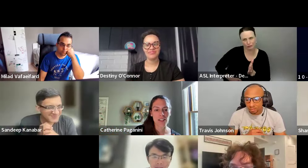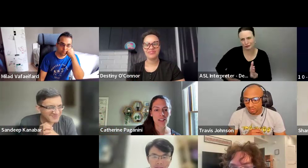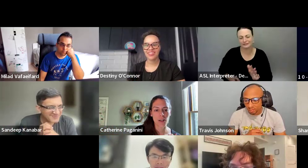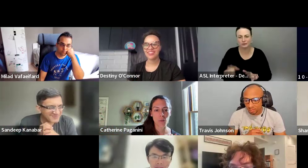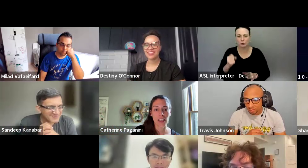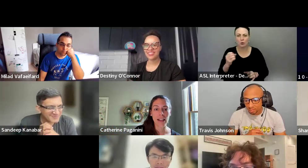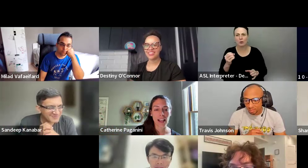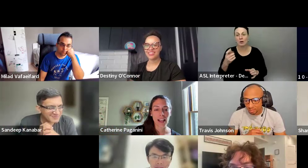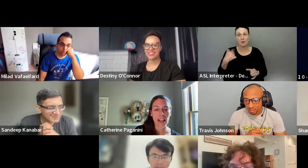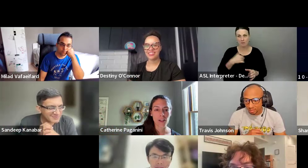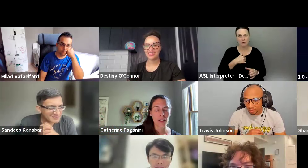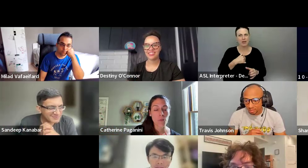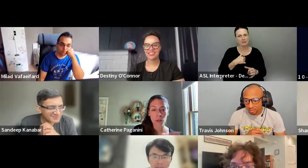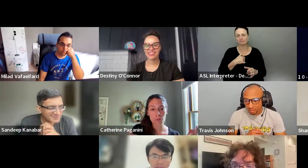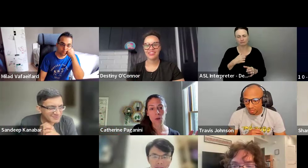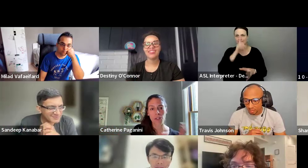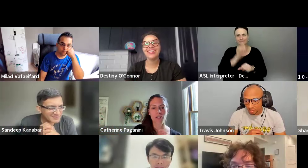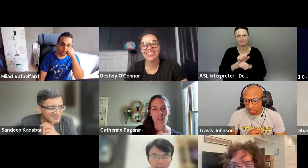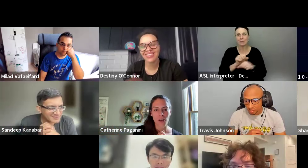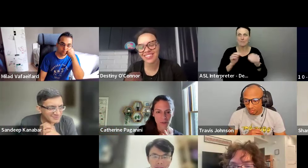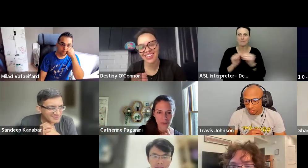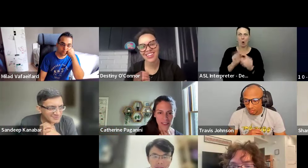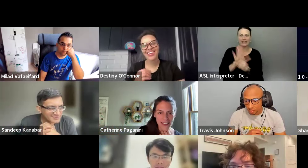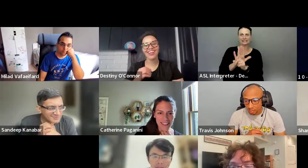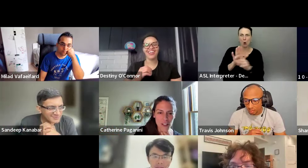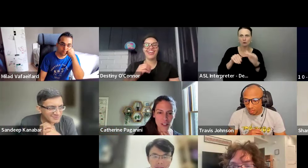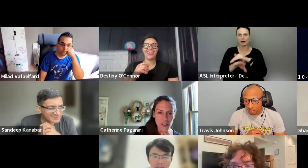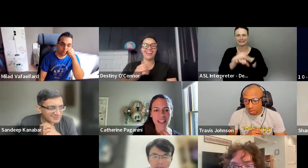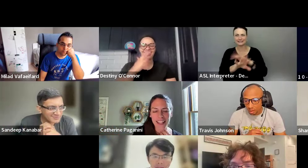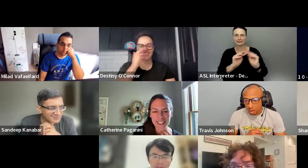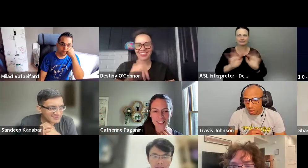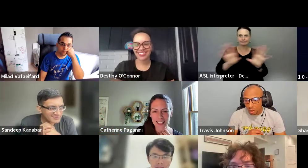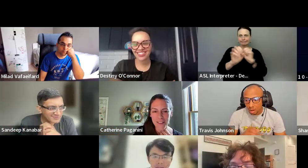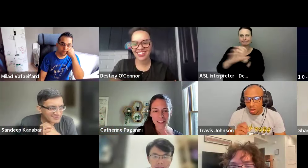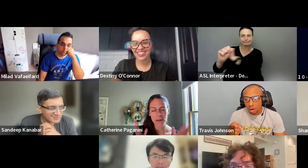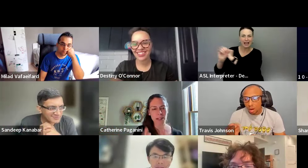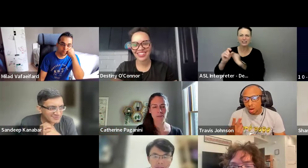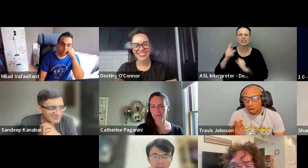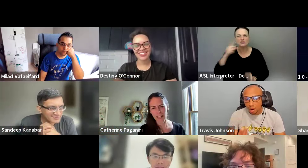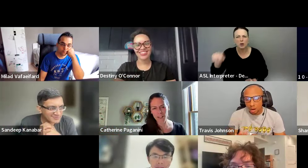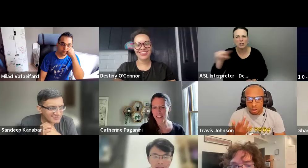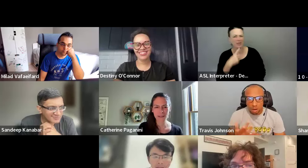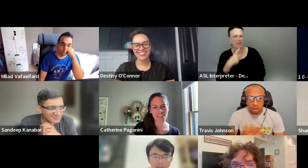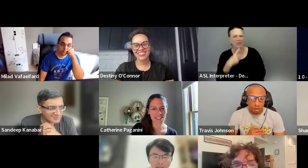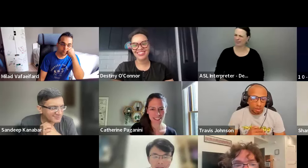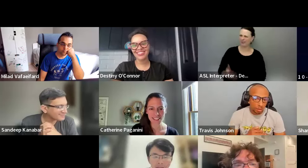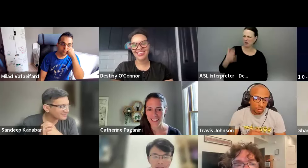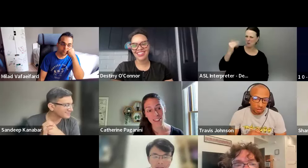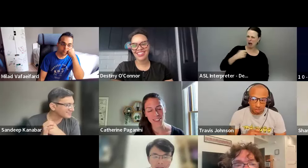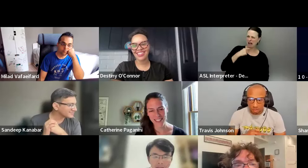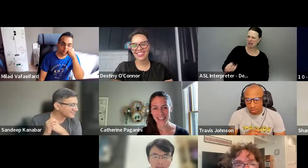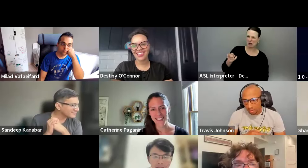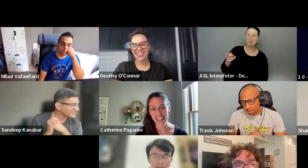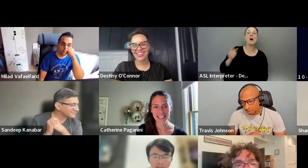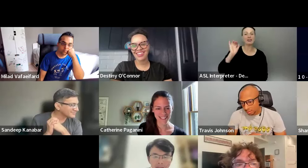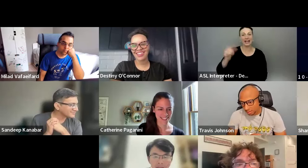that, uh, we get actually more exposure. So just for context, because otherwise it might be like, why should I be telling you this? It's like,